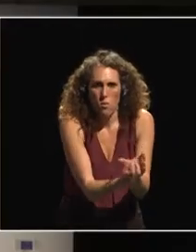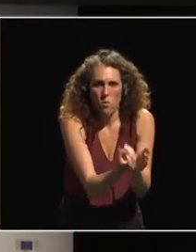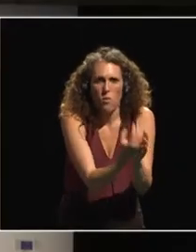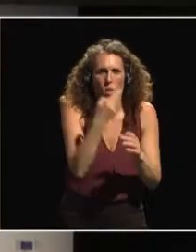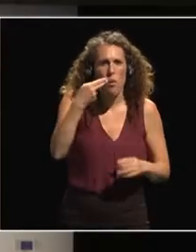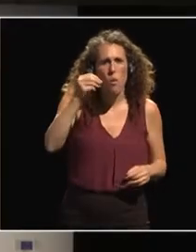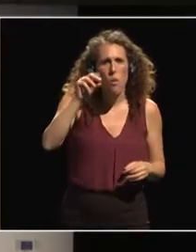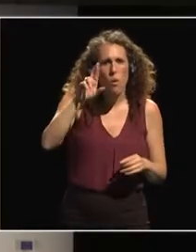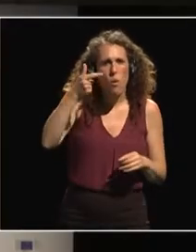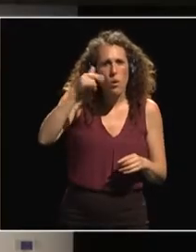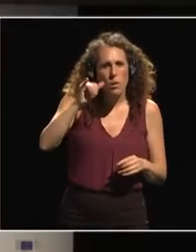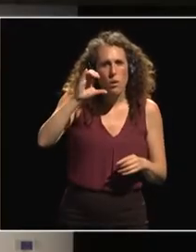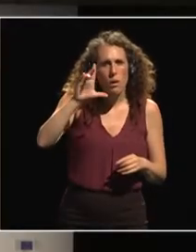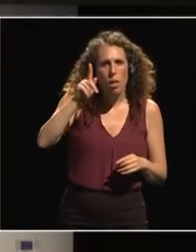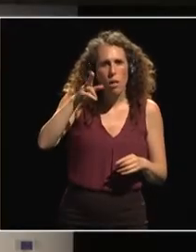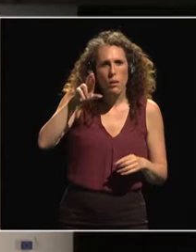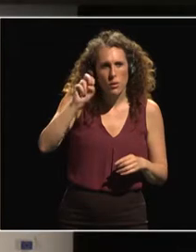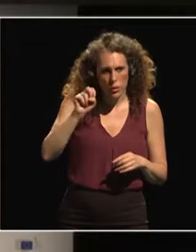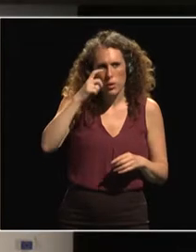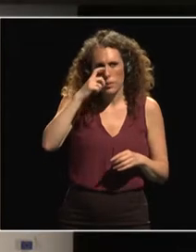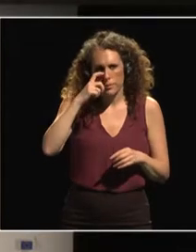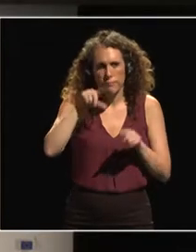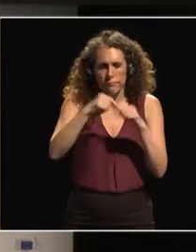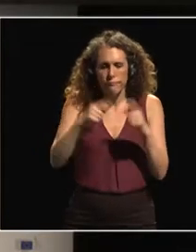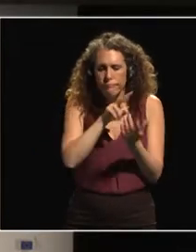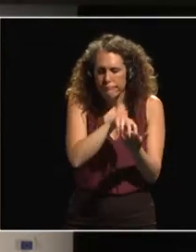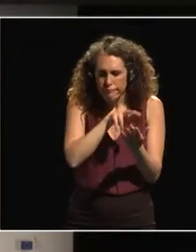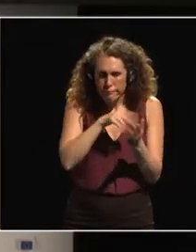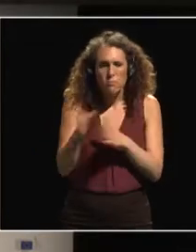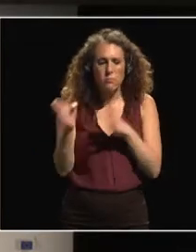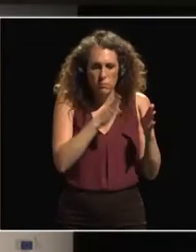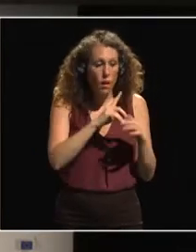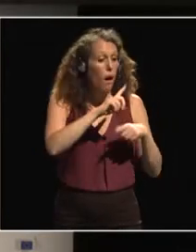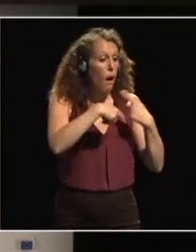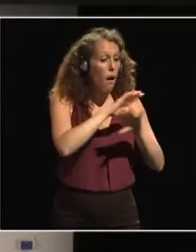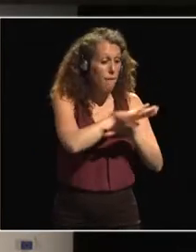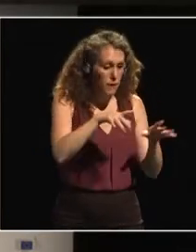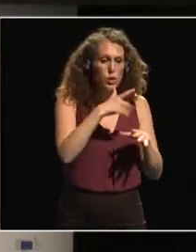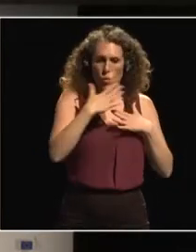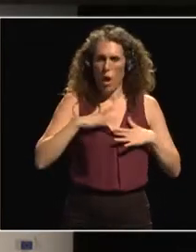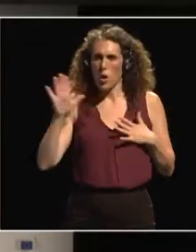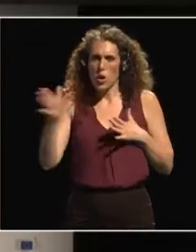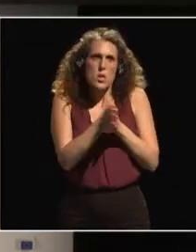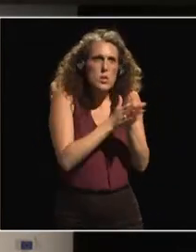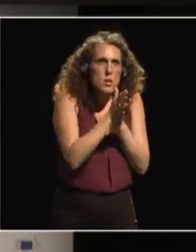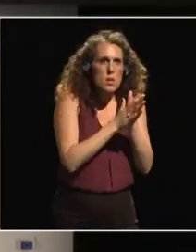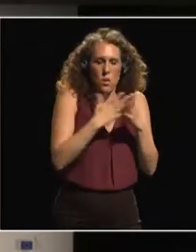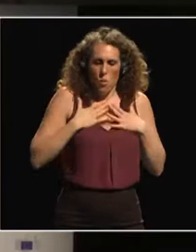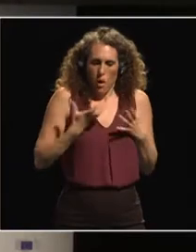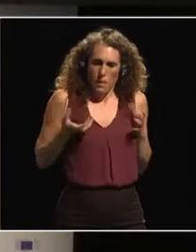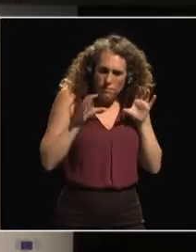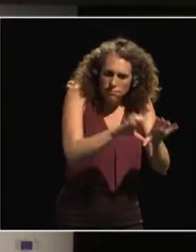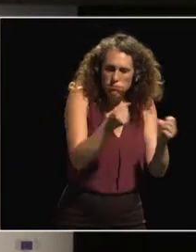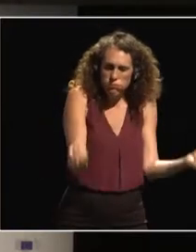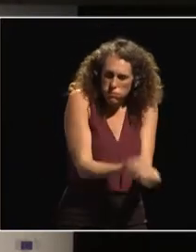She's attended the Young African Leaders Initiative, and after that she decided to combine her passion for empowering women